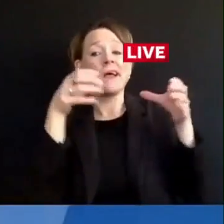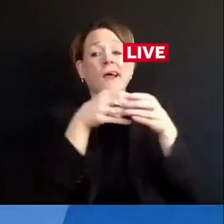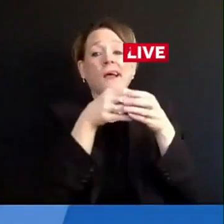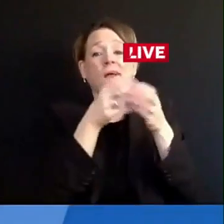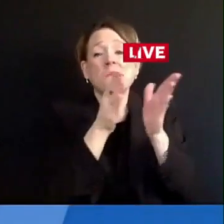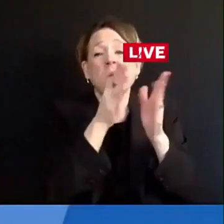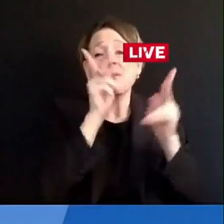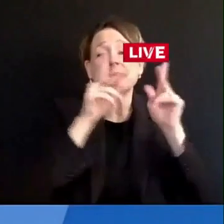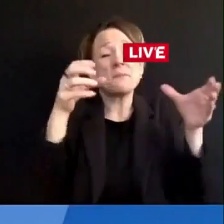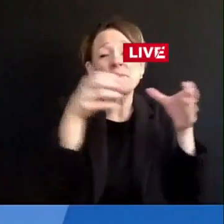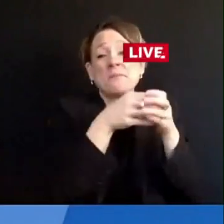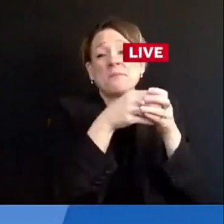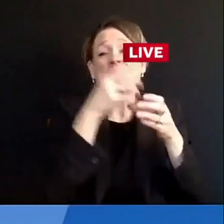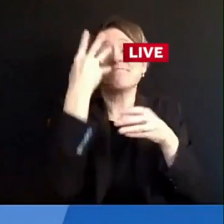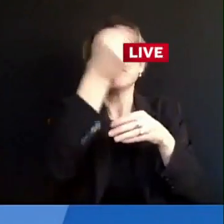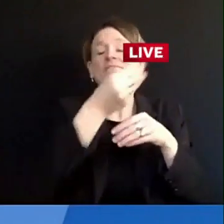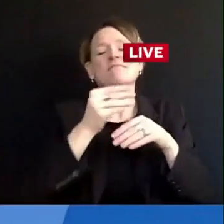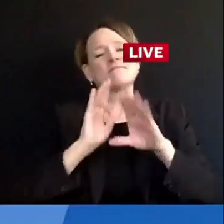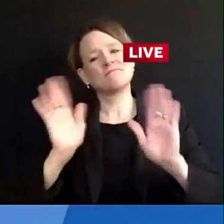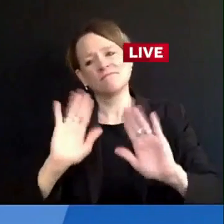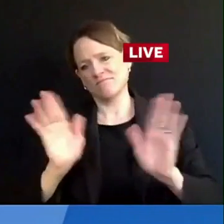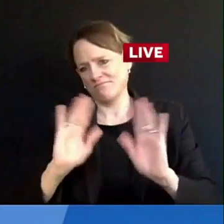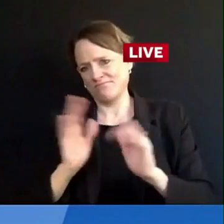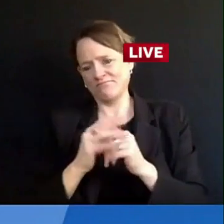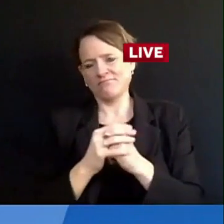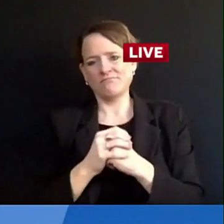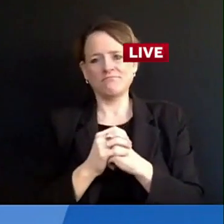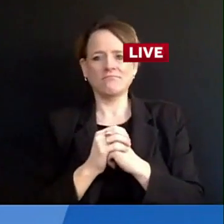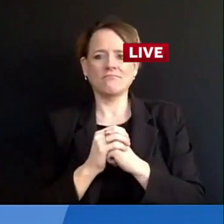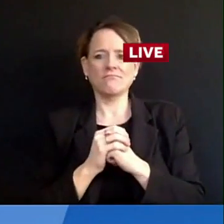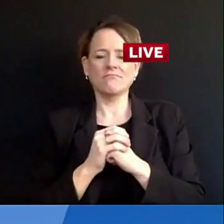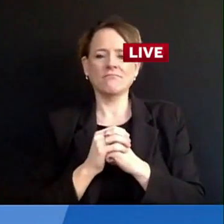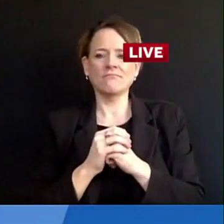Now to Will Keneally from PBS Wisconsin. Will?